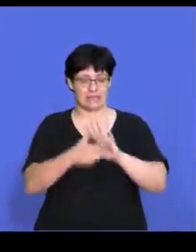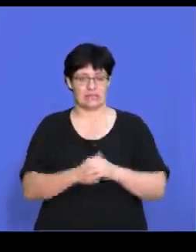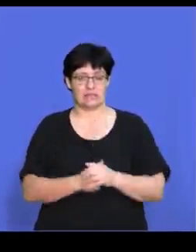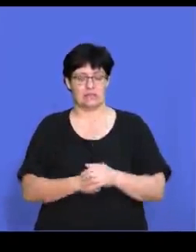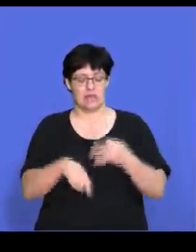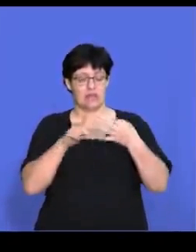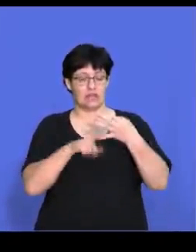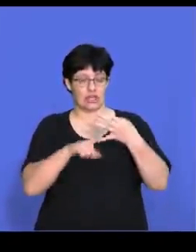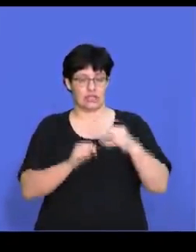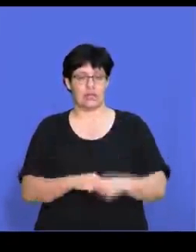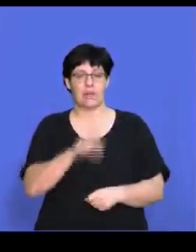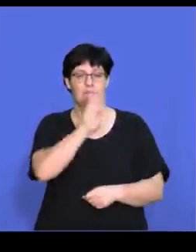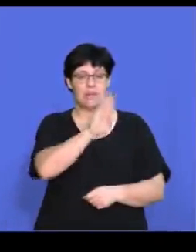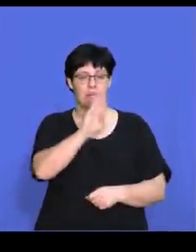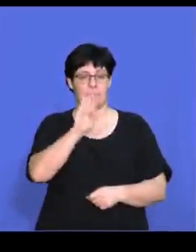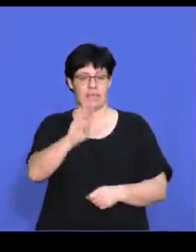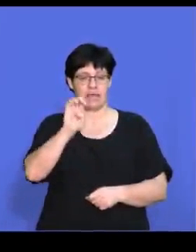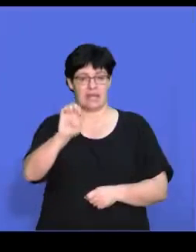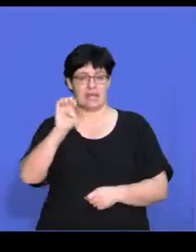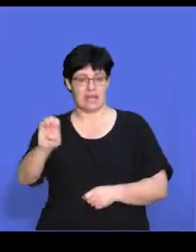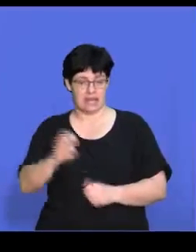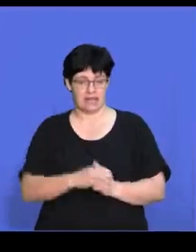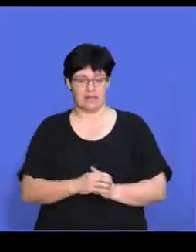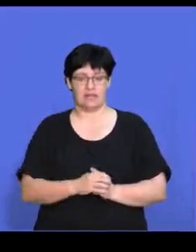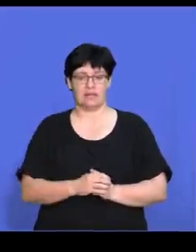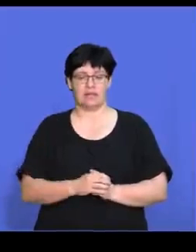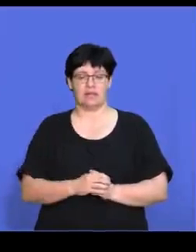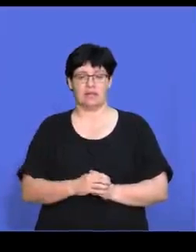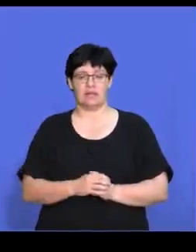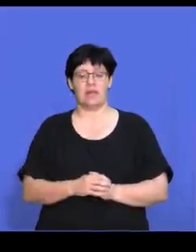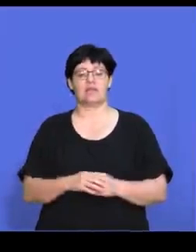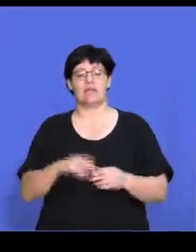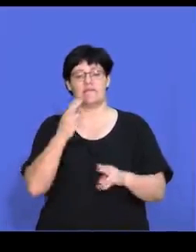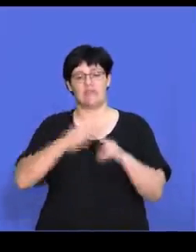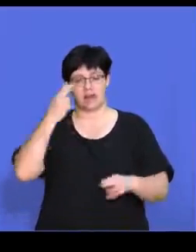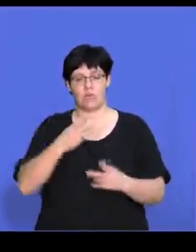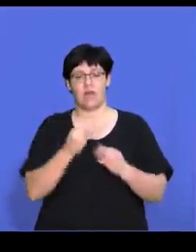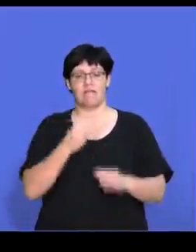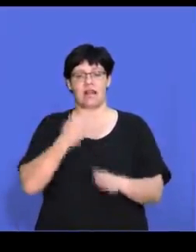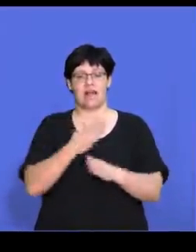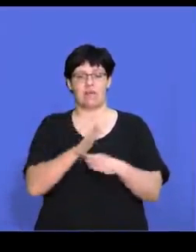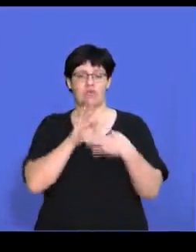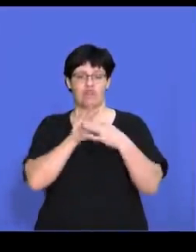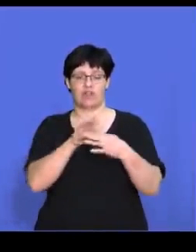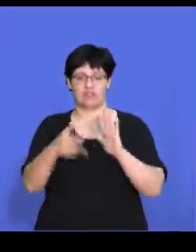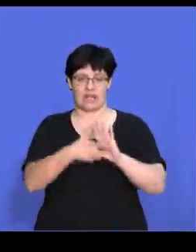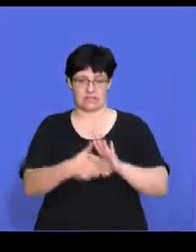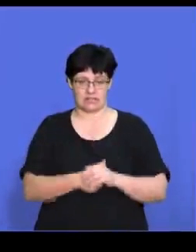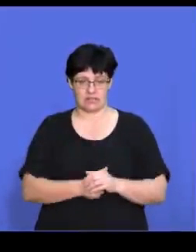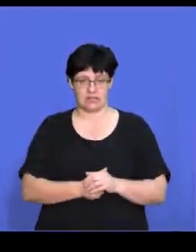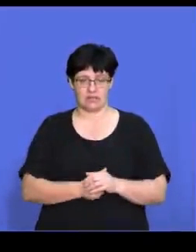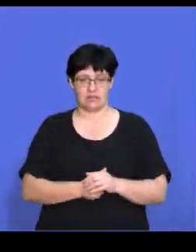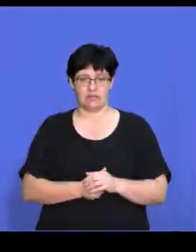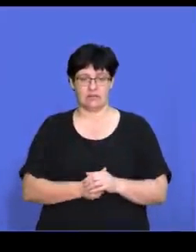Employment Equity Act. Third option is a broad-based Black Economic Empowerment Act. And then finally, we've got the Labor